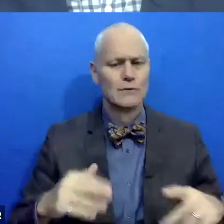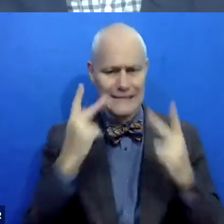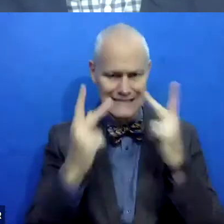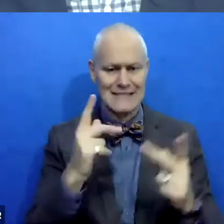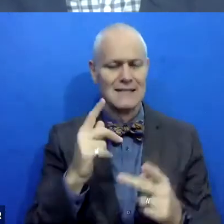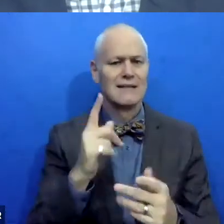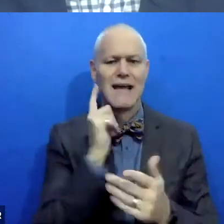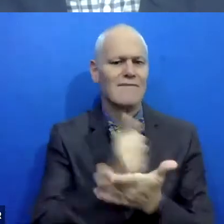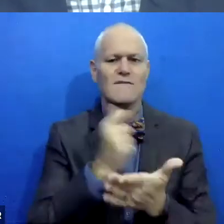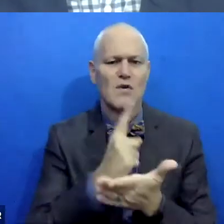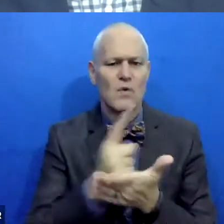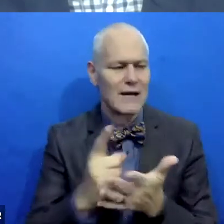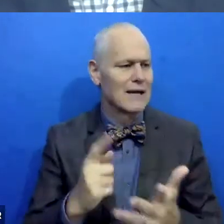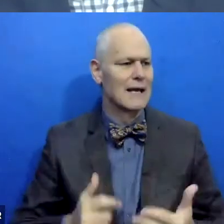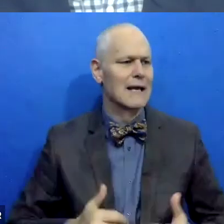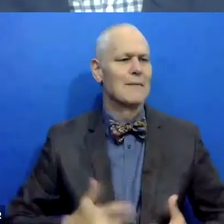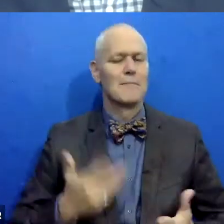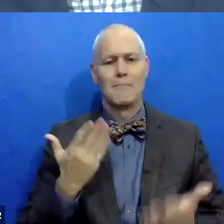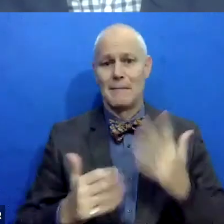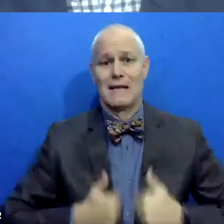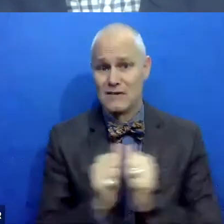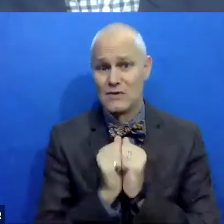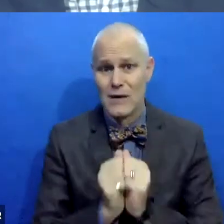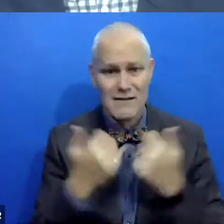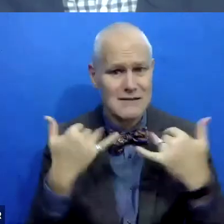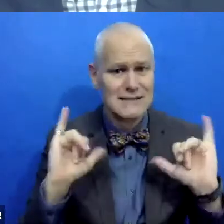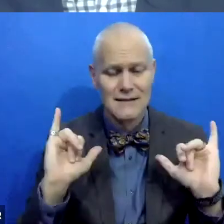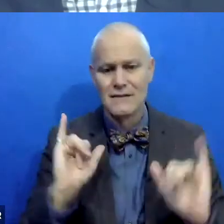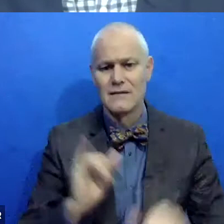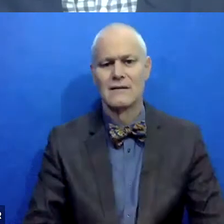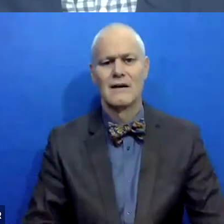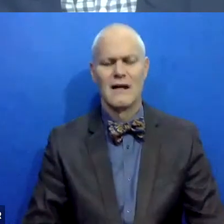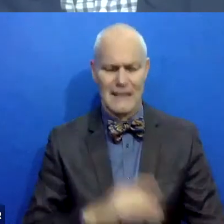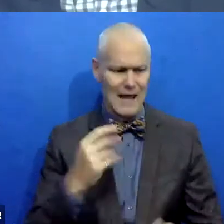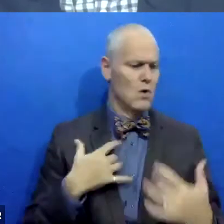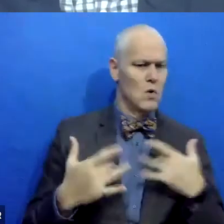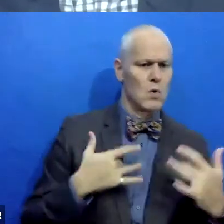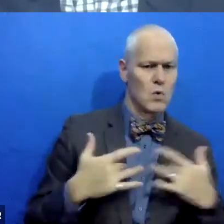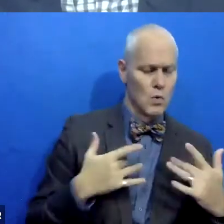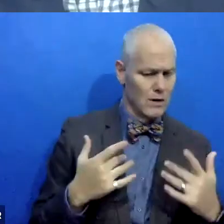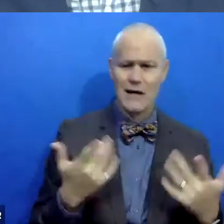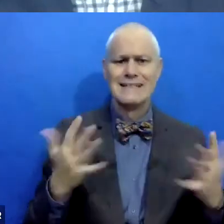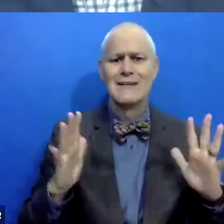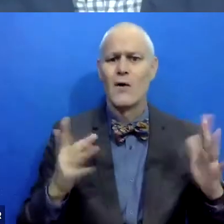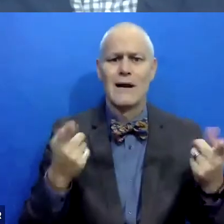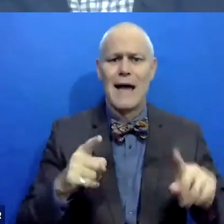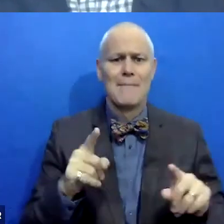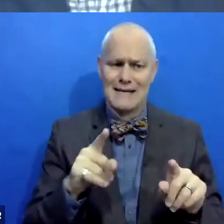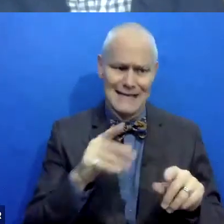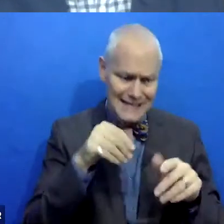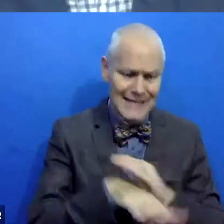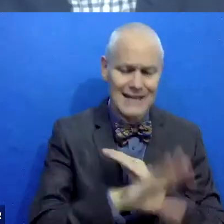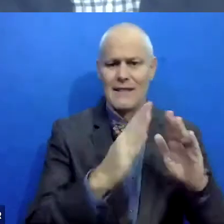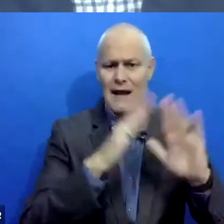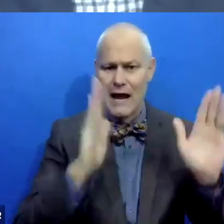a week, cohabitating potentially, et cetera. So all this stuff we're worried about happening is happening. It's already